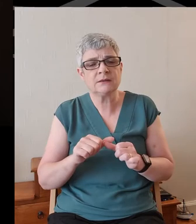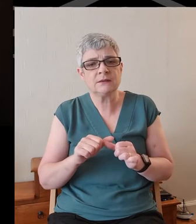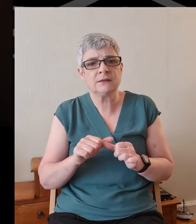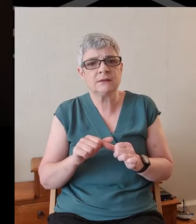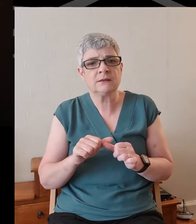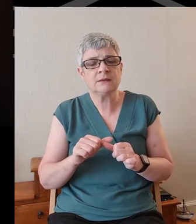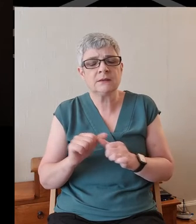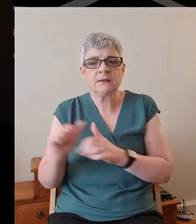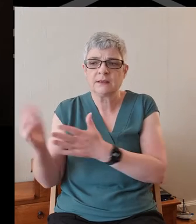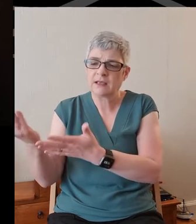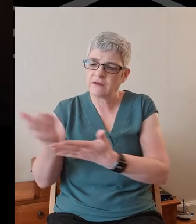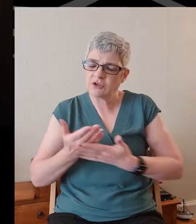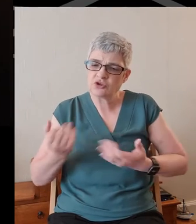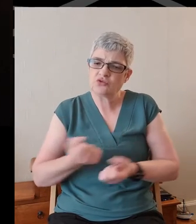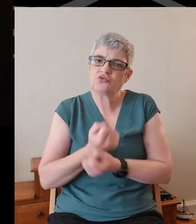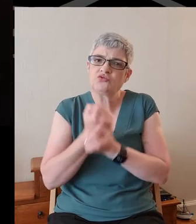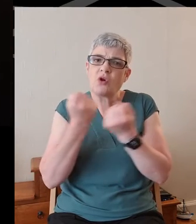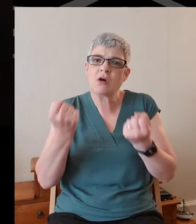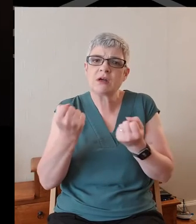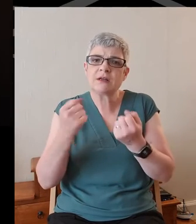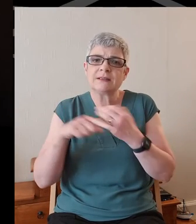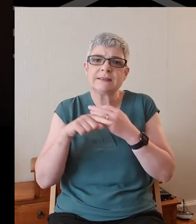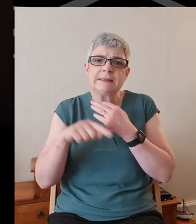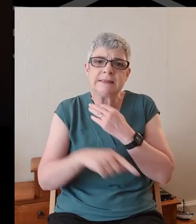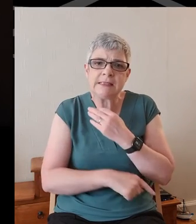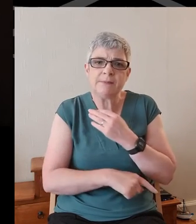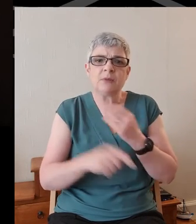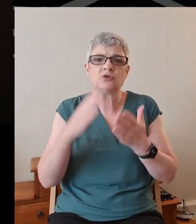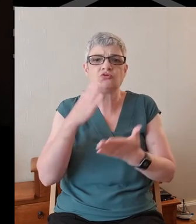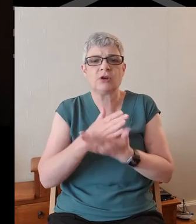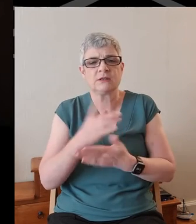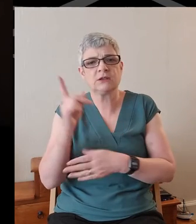Give us stronger and deeper trust in you